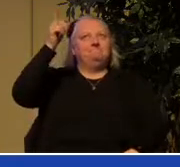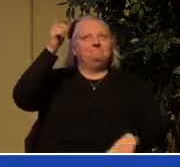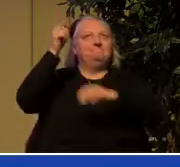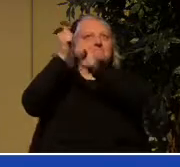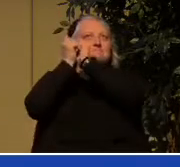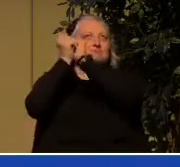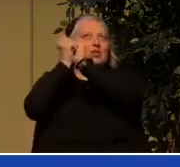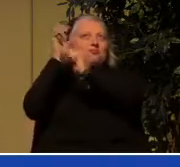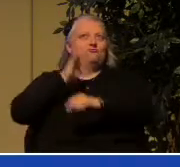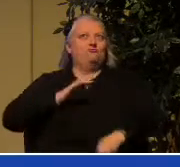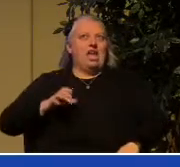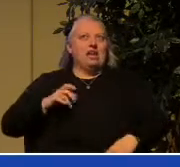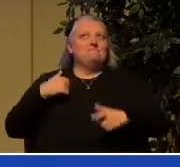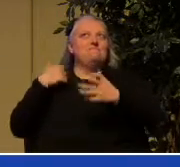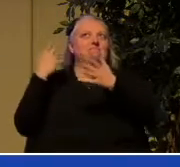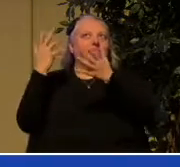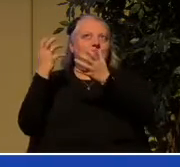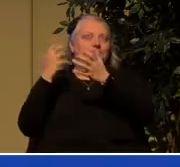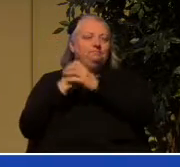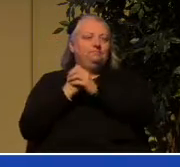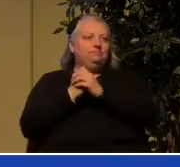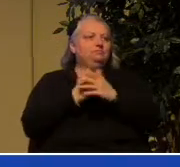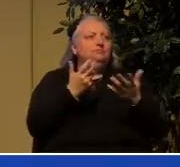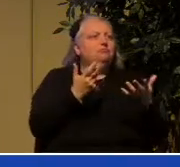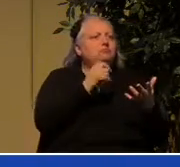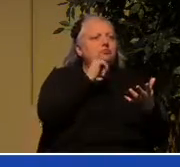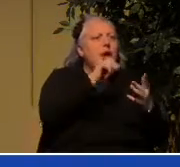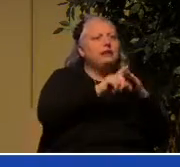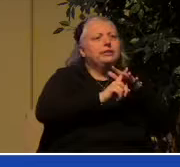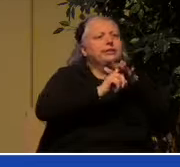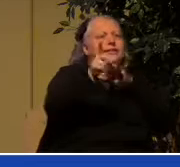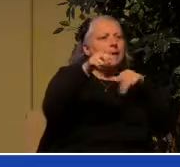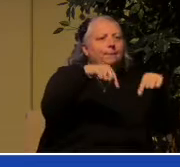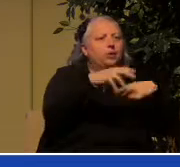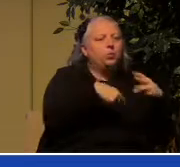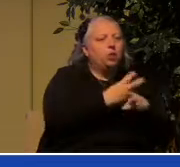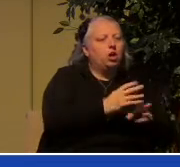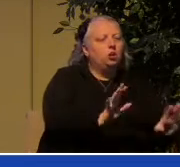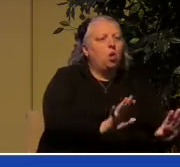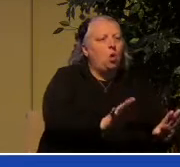because we know we're made for something better.